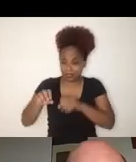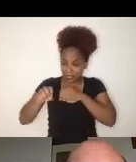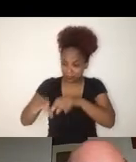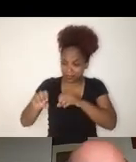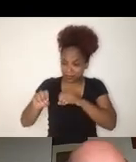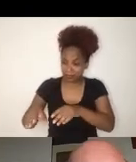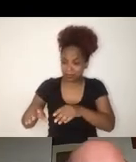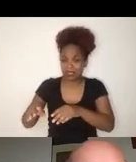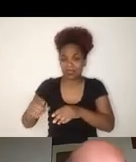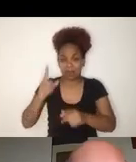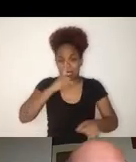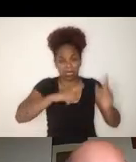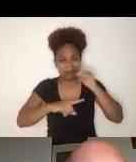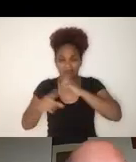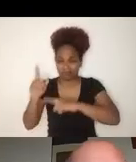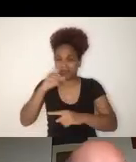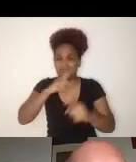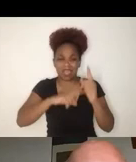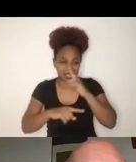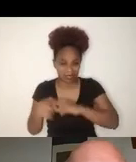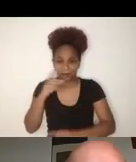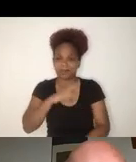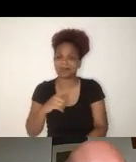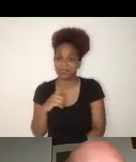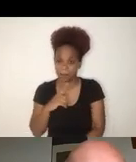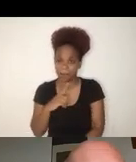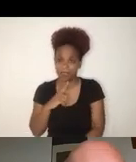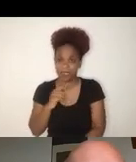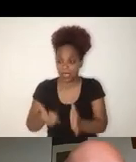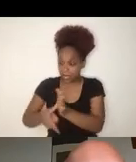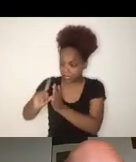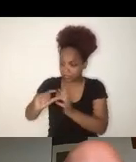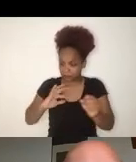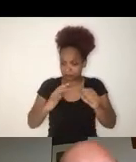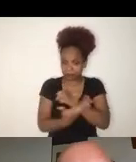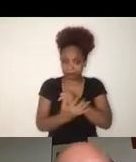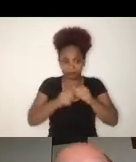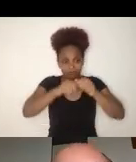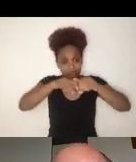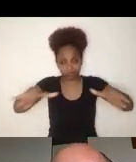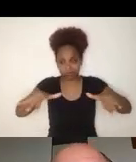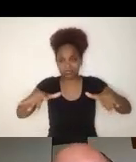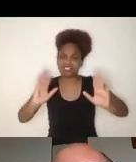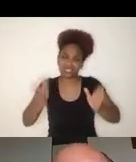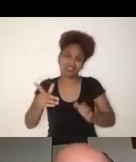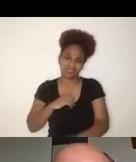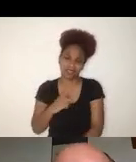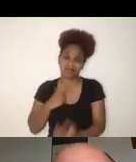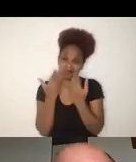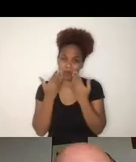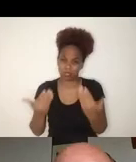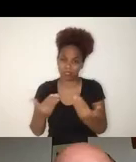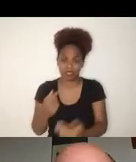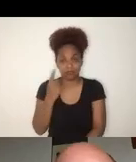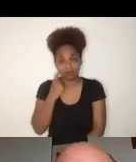struck. In this chart, you see at the vertical axis, the number of students, 15